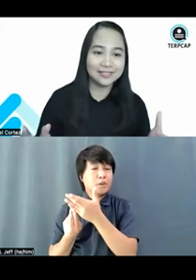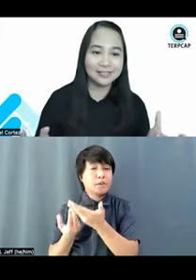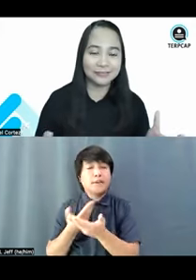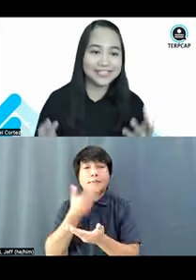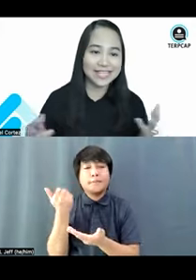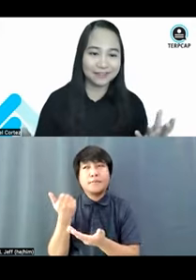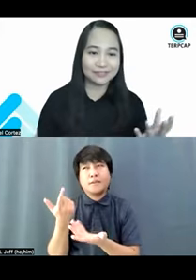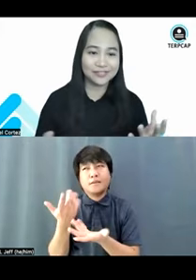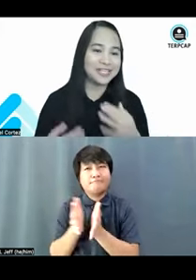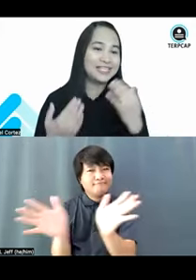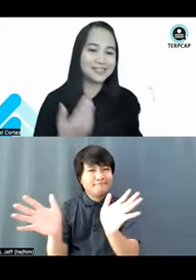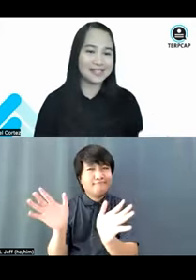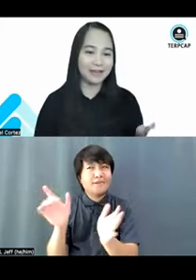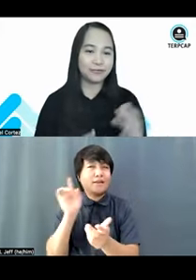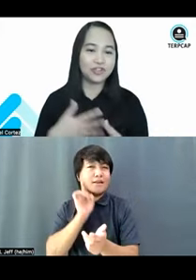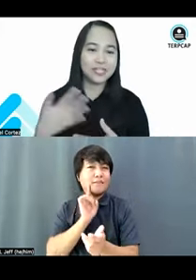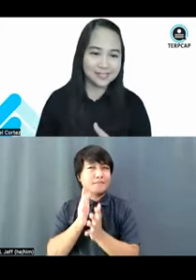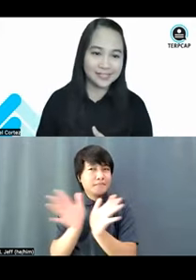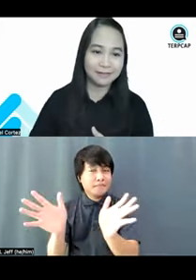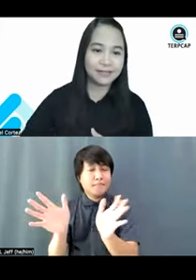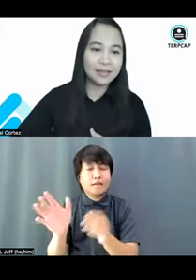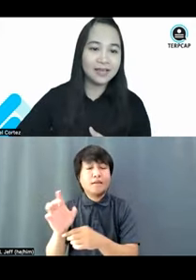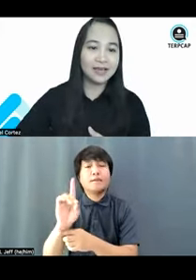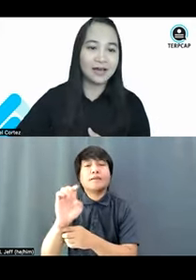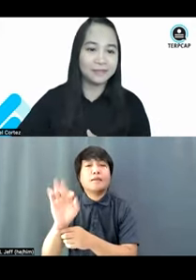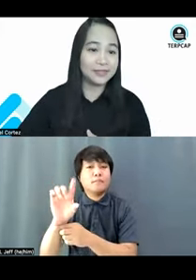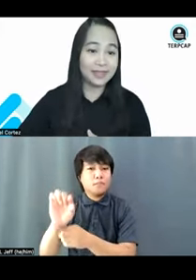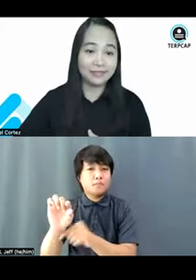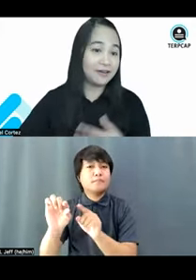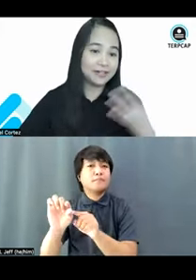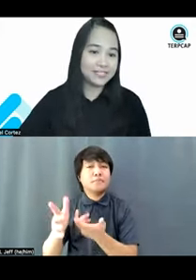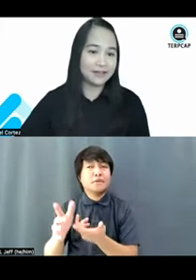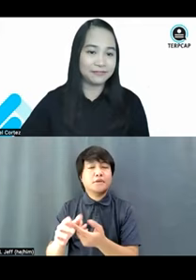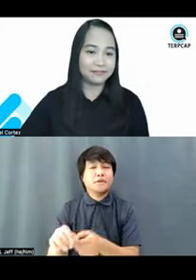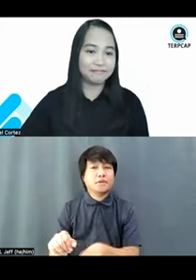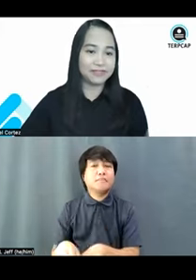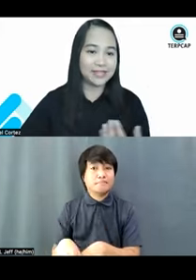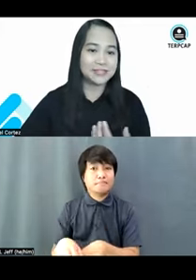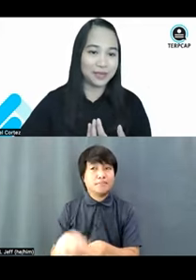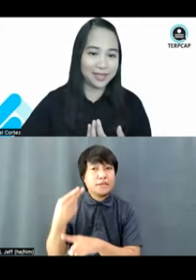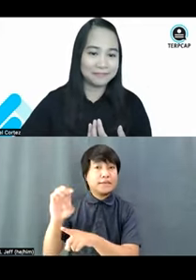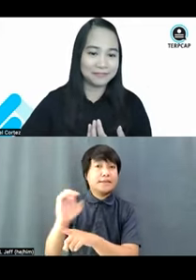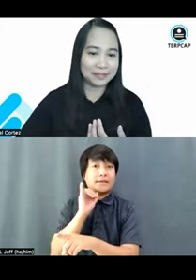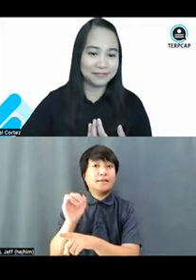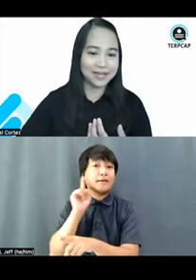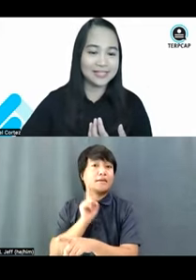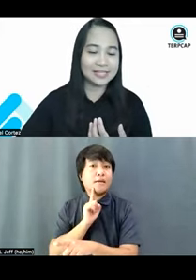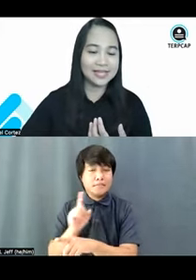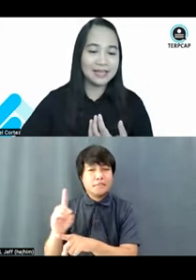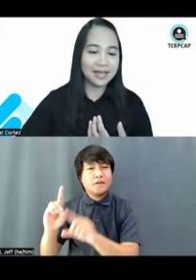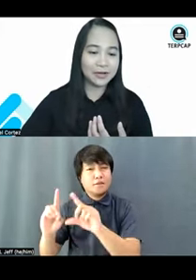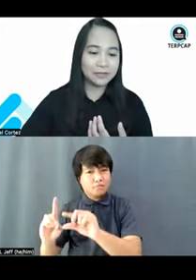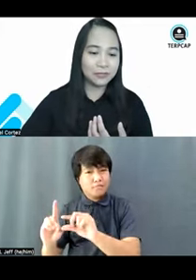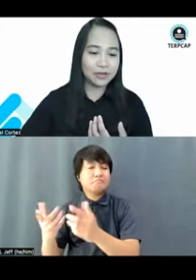d for deaf. So, he is deaf or she is deaf, then they are deaf, then that's okay. All right?